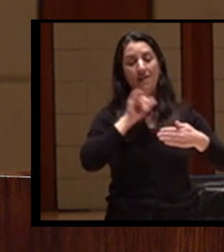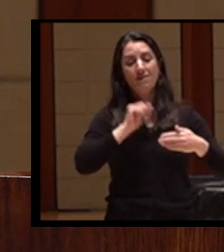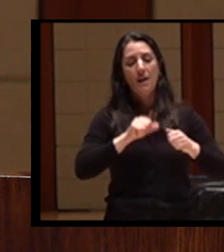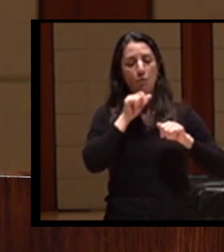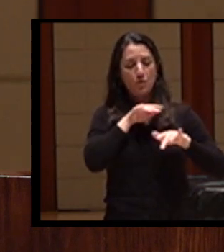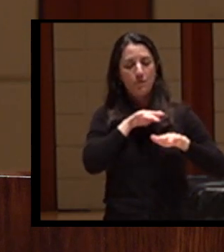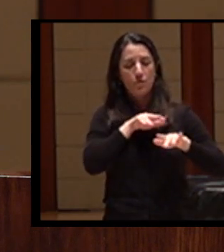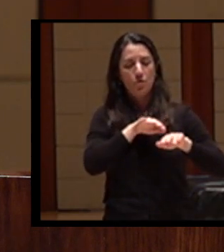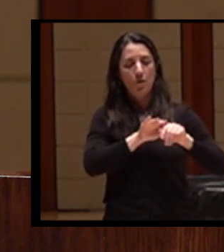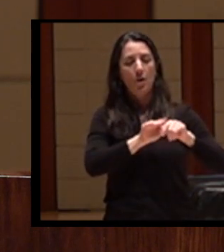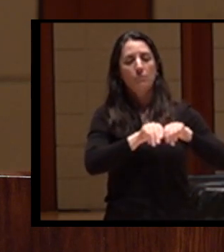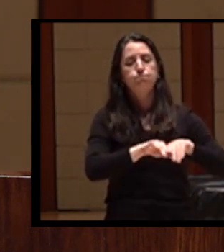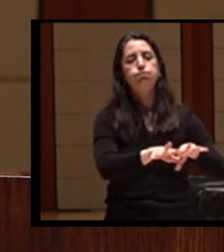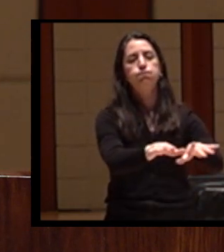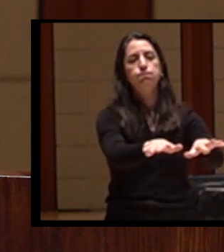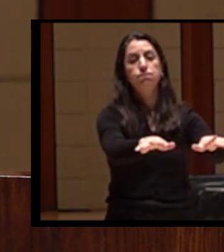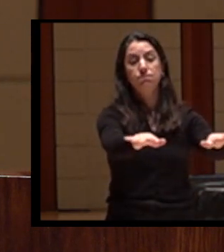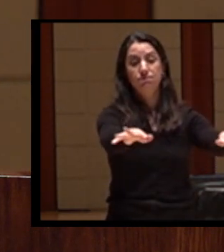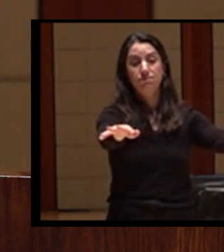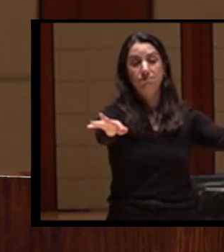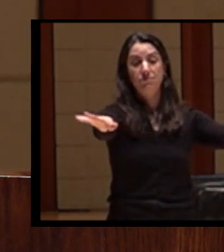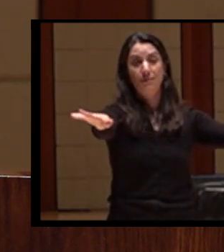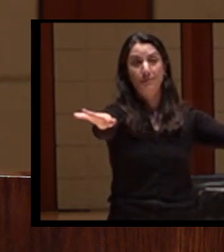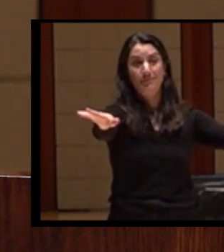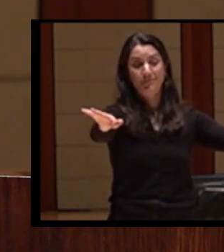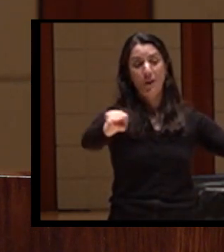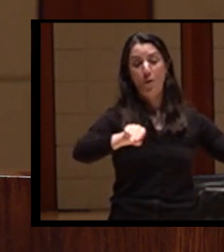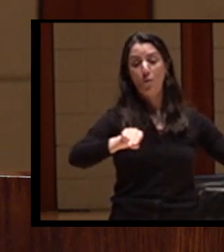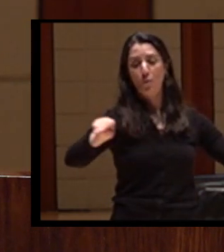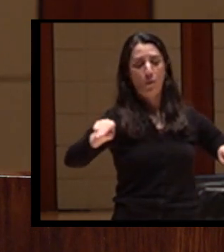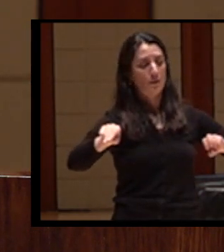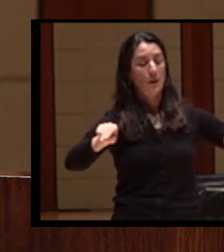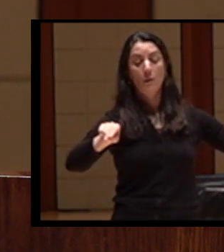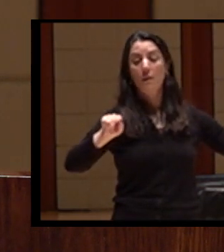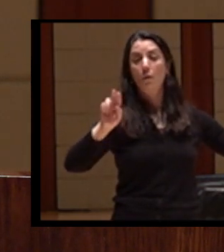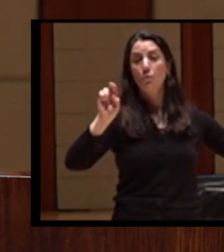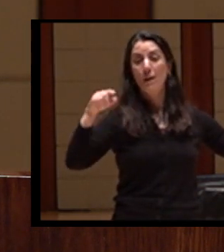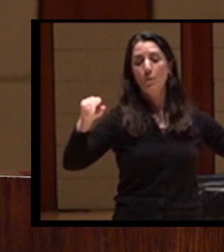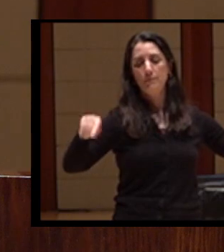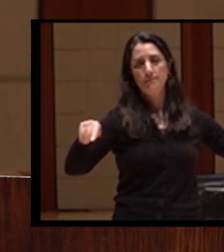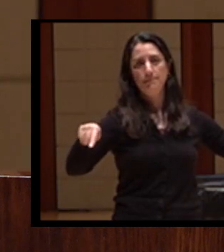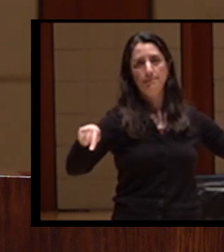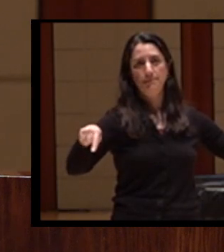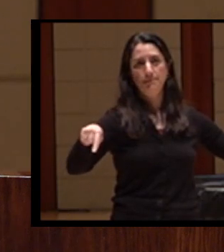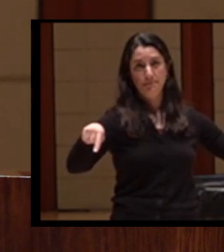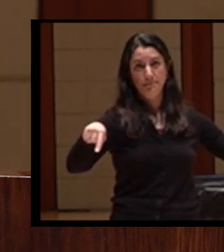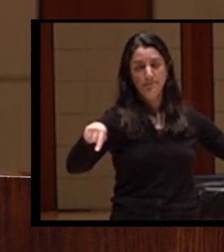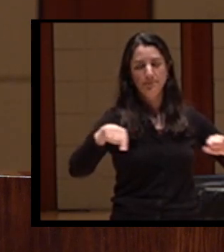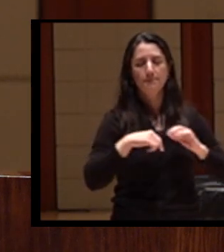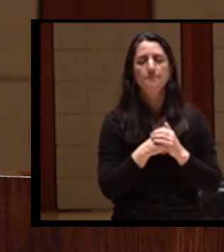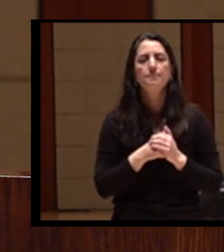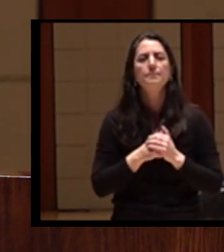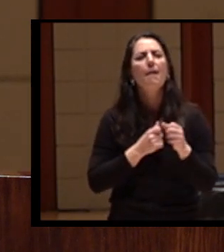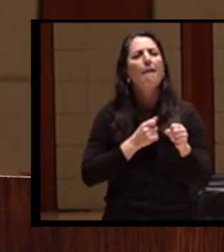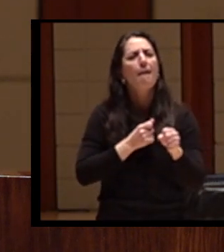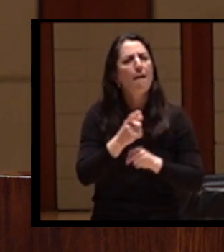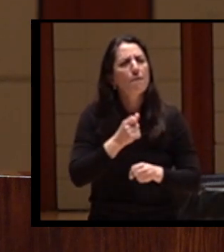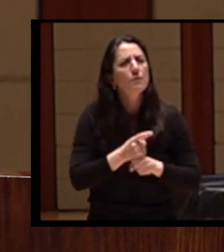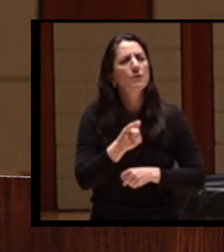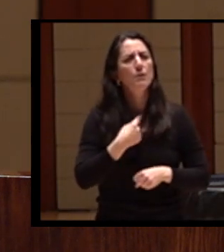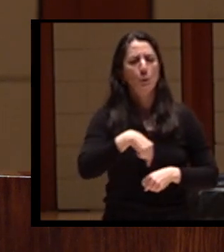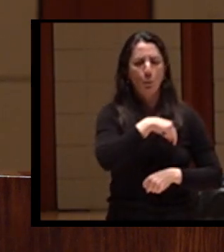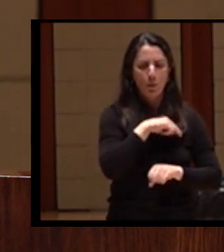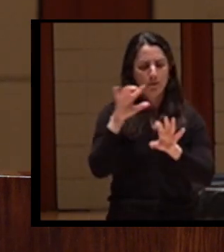meant we had obligations to put on dances each year in order to pray and dance for a sick child